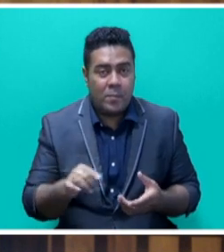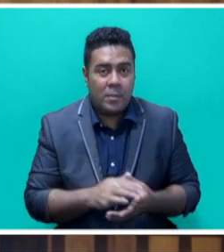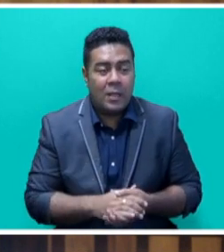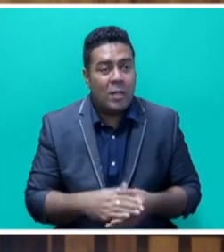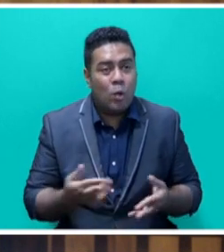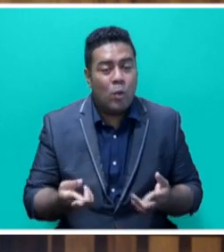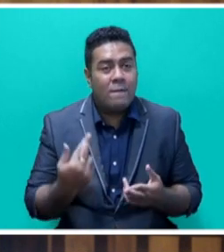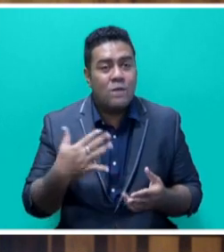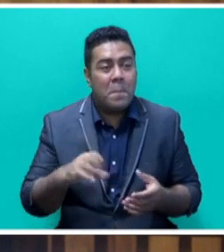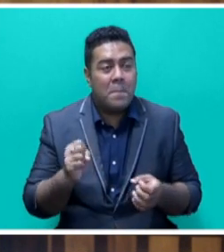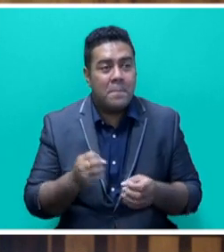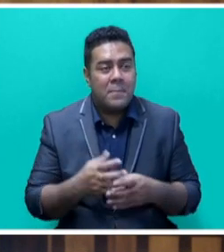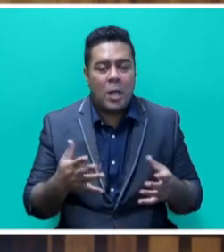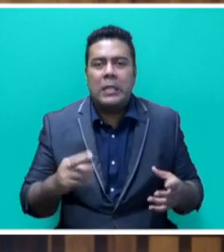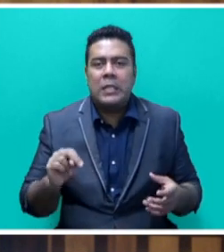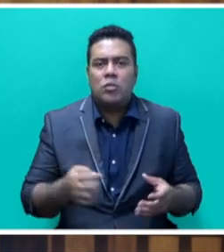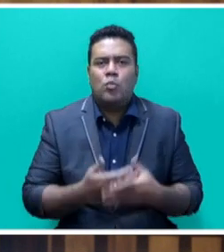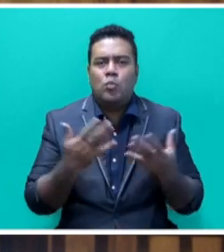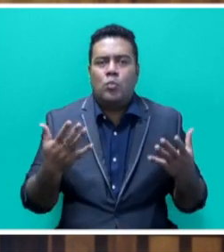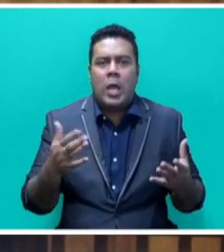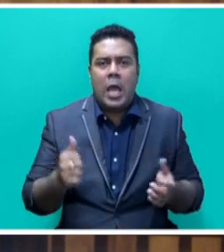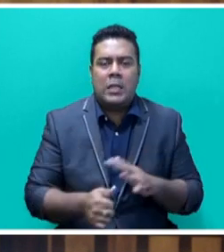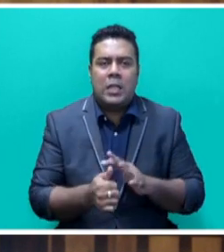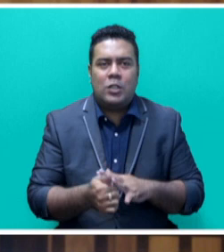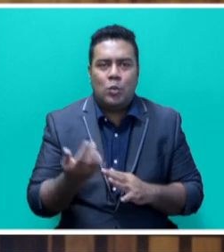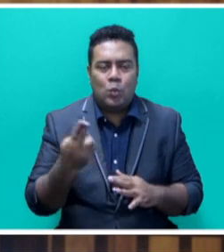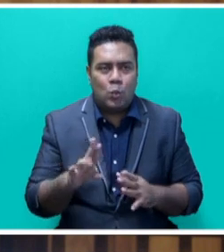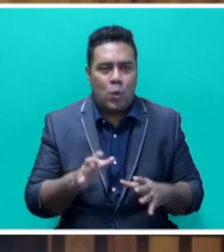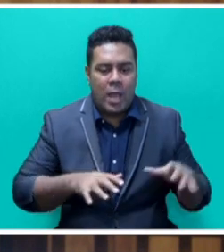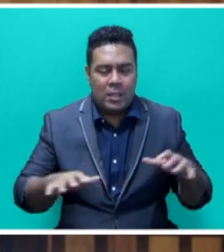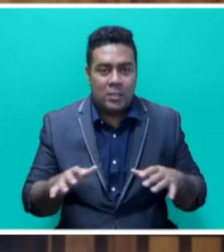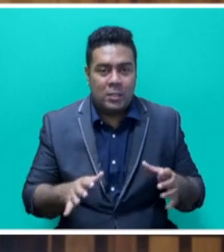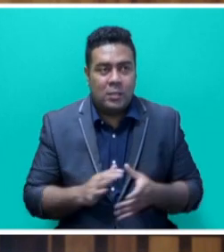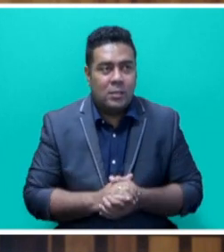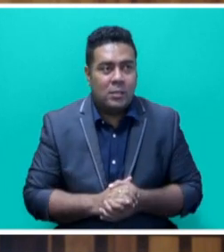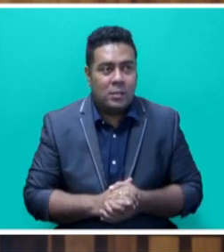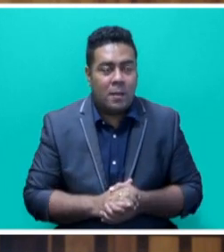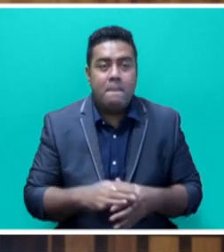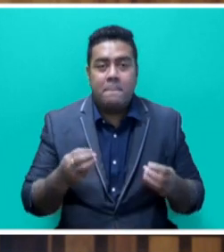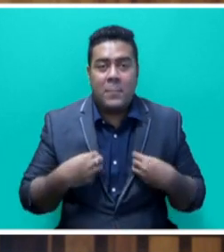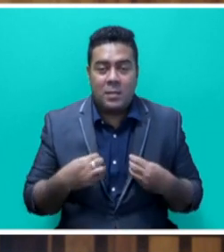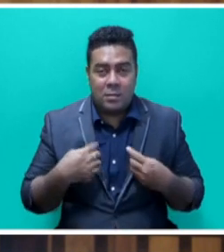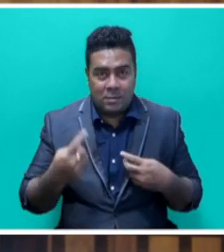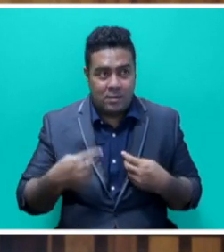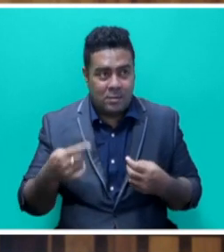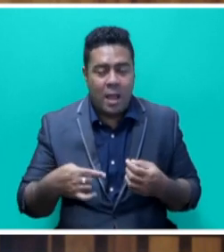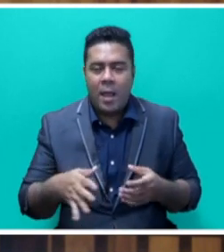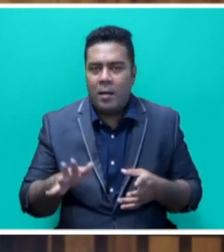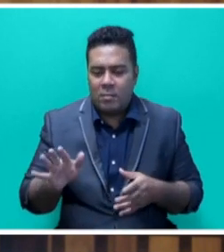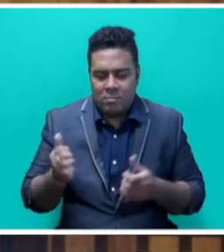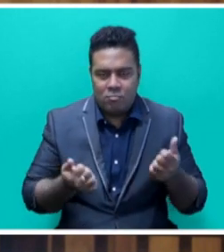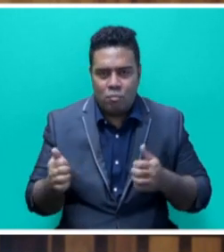pandemic needs greater access to energy, be it to keep manufacturing plants running, businesses electrified and vehicles moving.